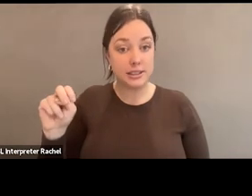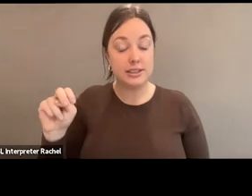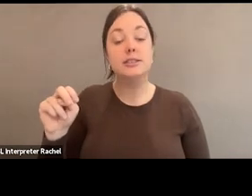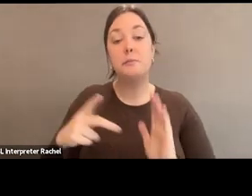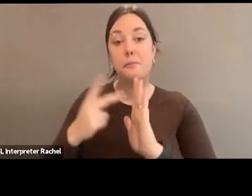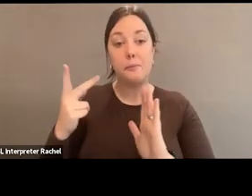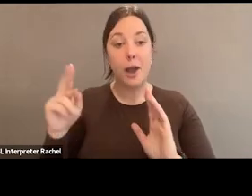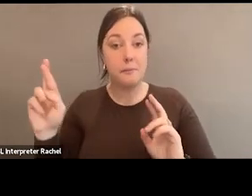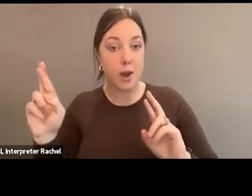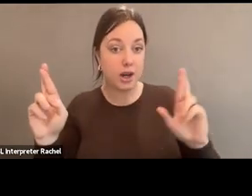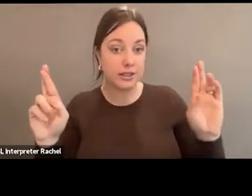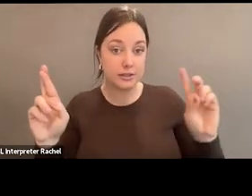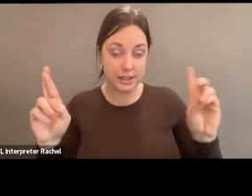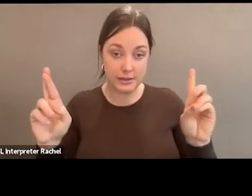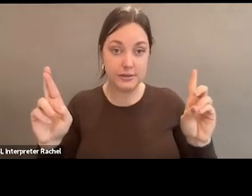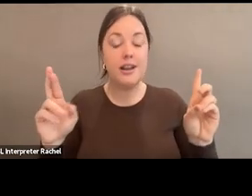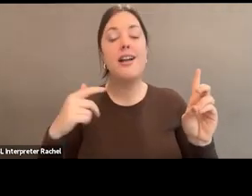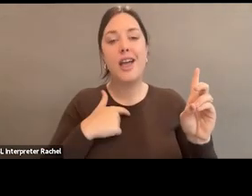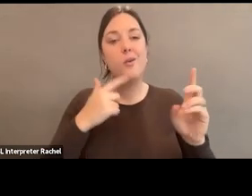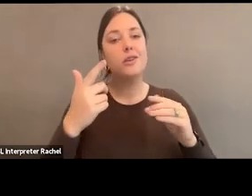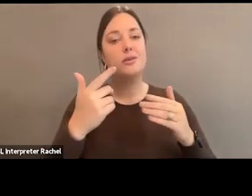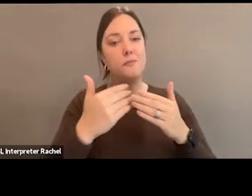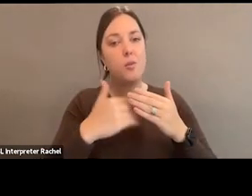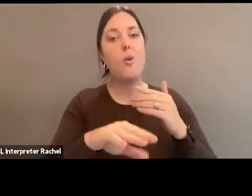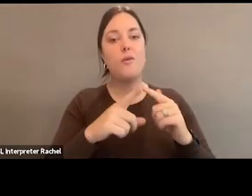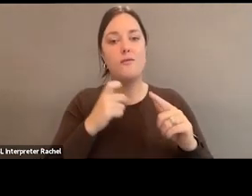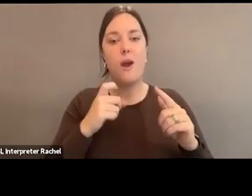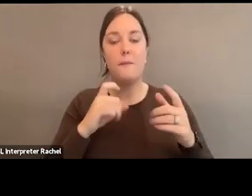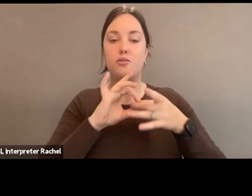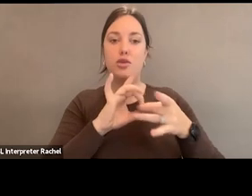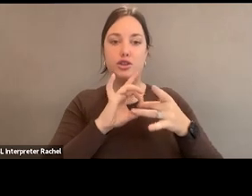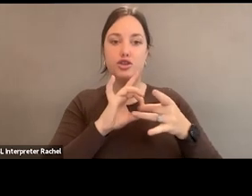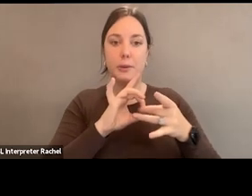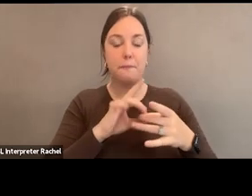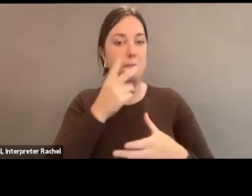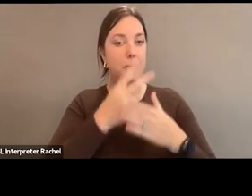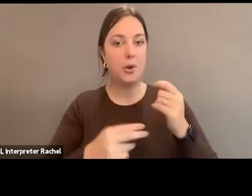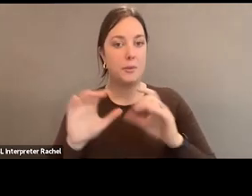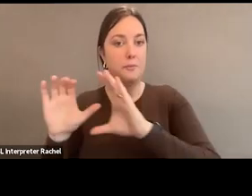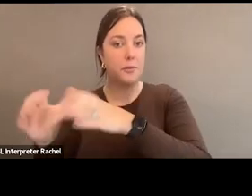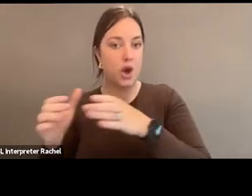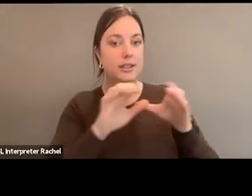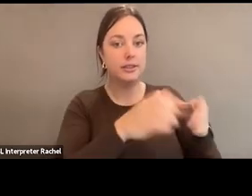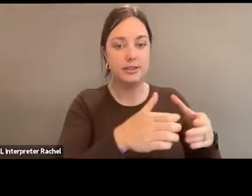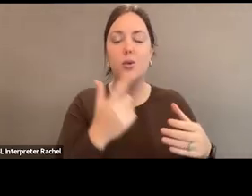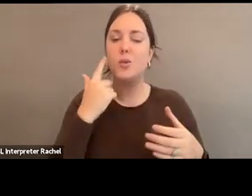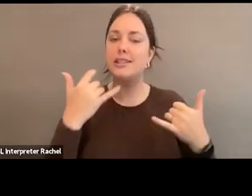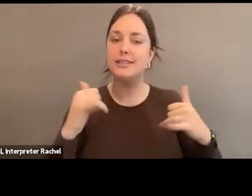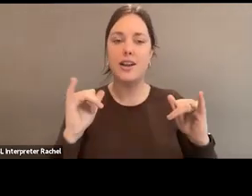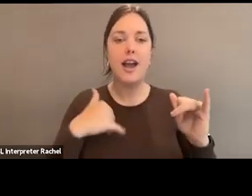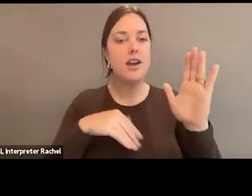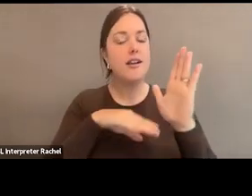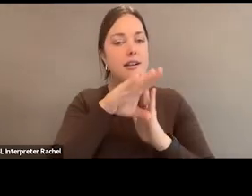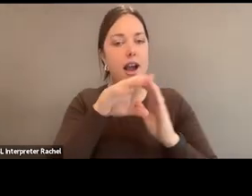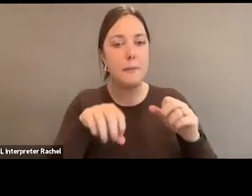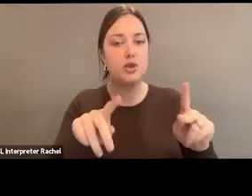were born out of bipartisan relationships. So even though the change is here, we still have the opportunity to develop those new relationships and continue that